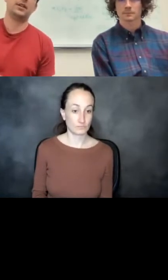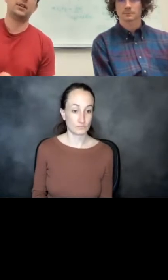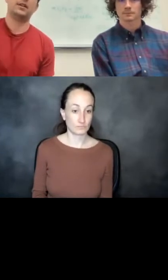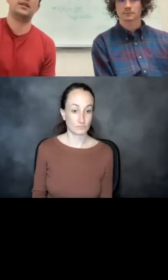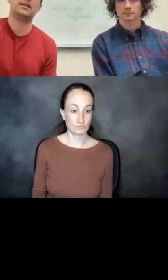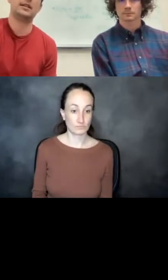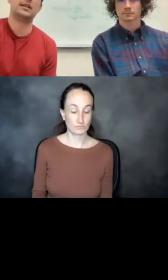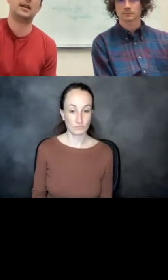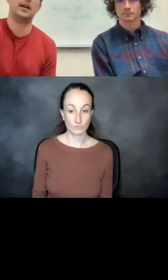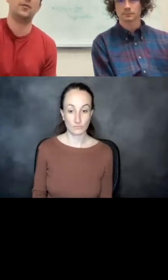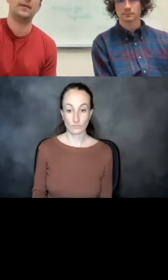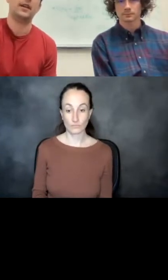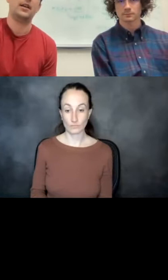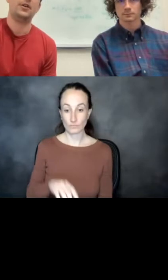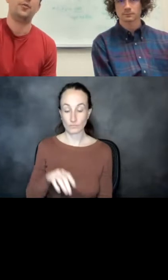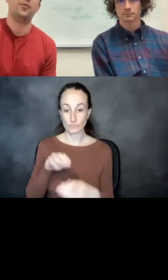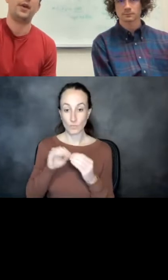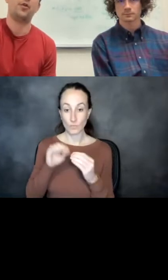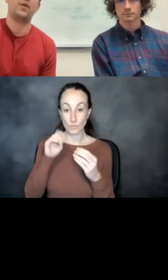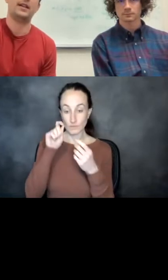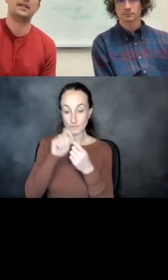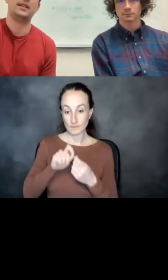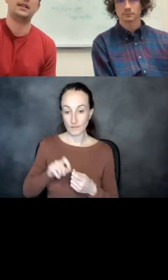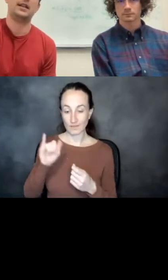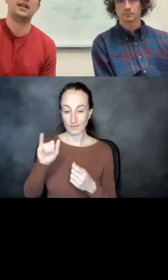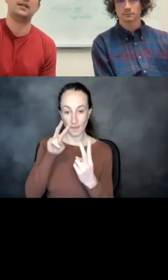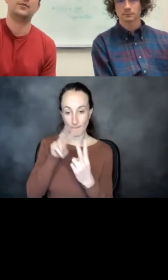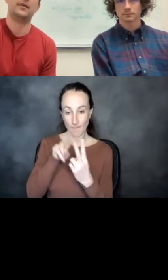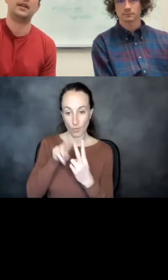specific, this pair-wise